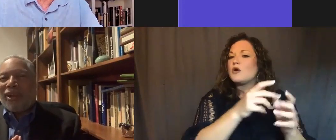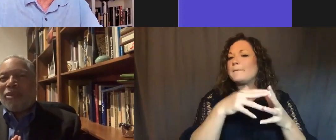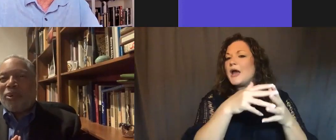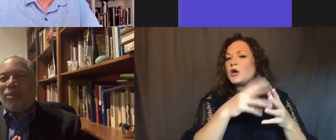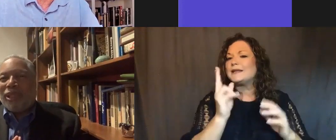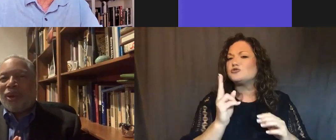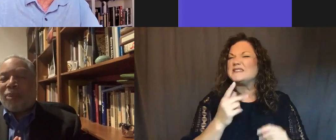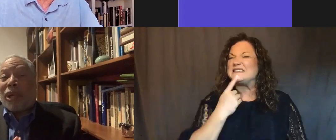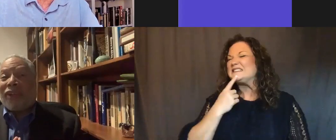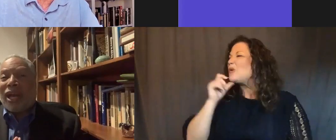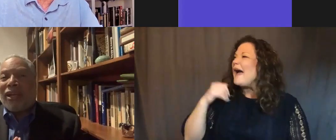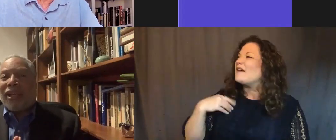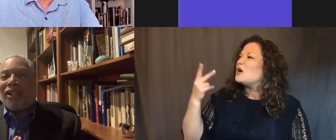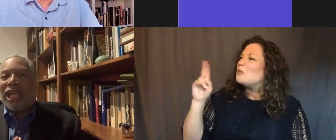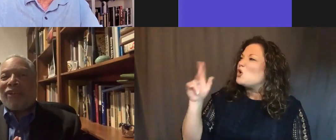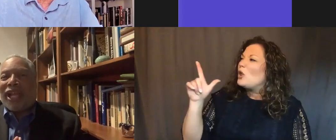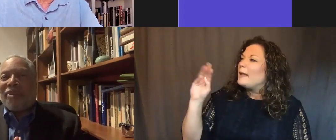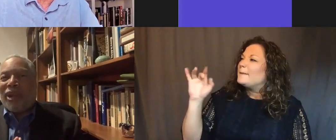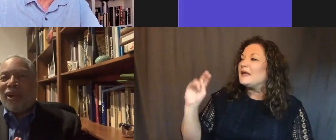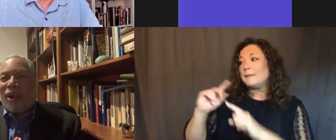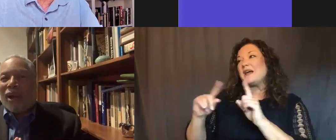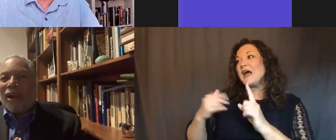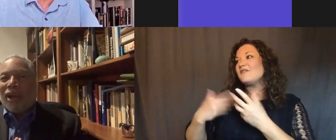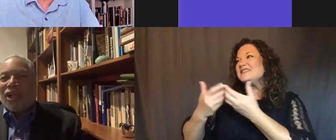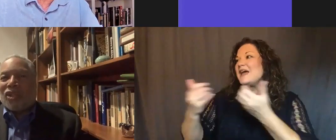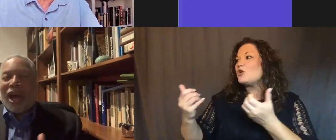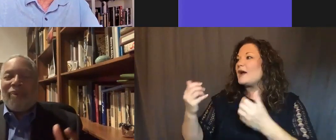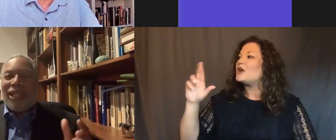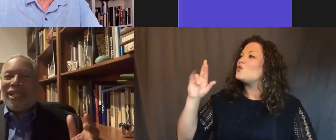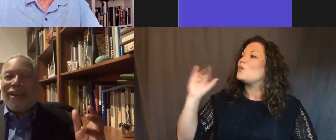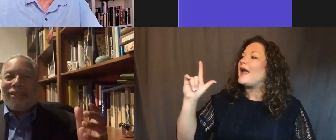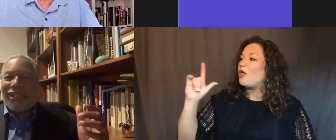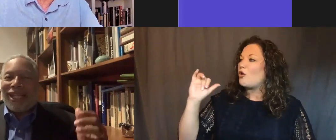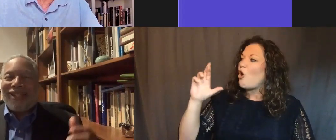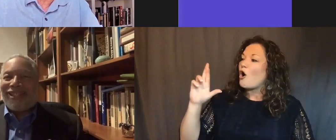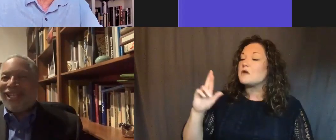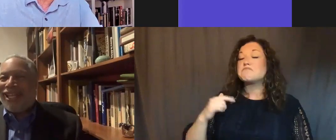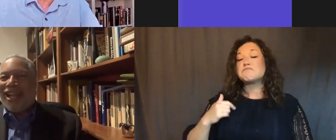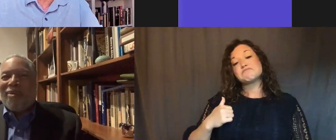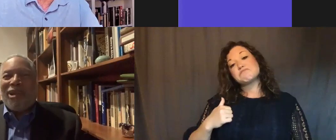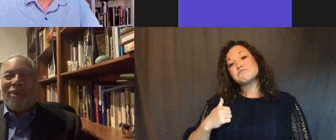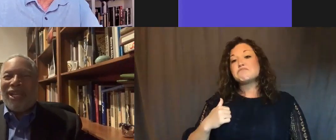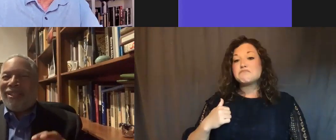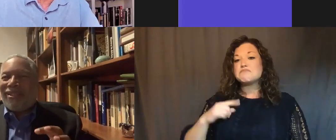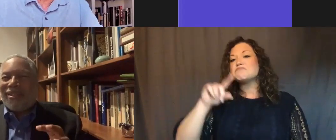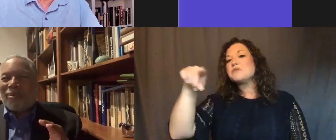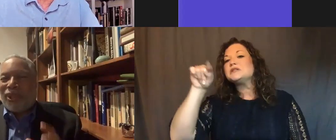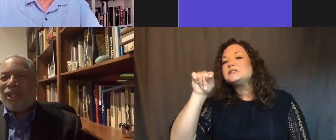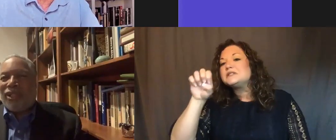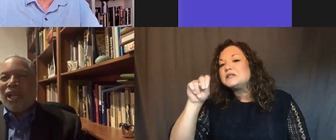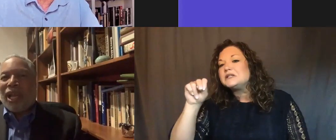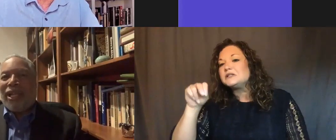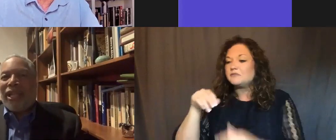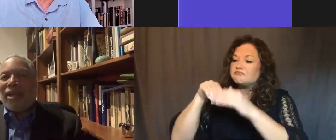he said, well, I don't have a Pullman car, but I've got a segregated rail car. So I went down to Tennessee, we went into the